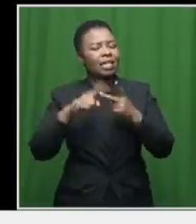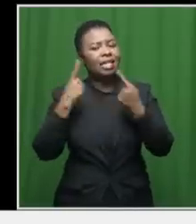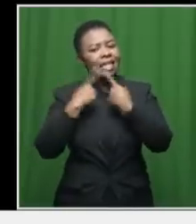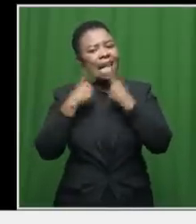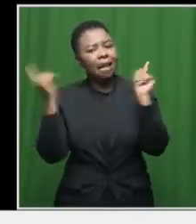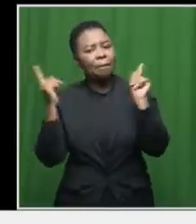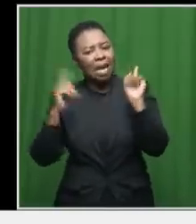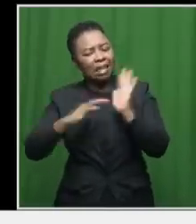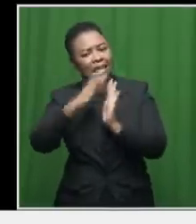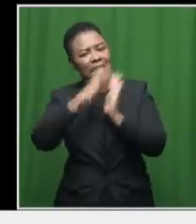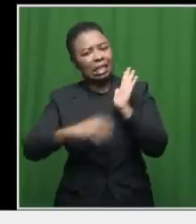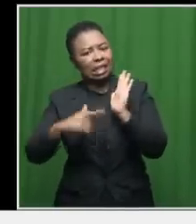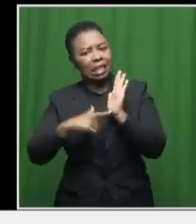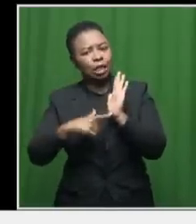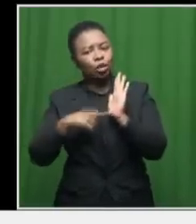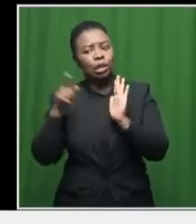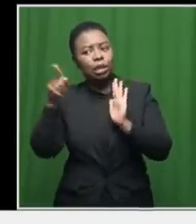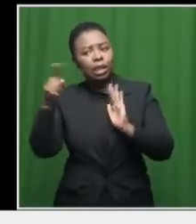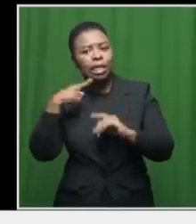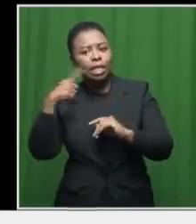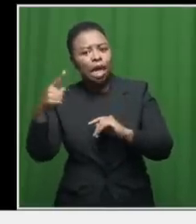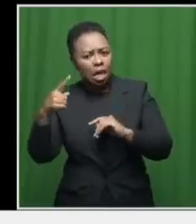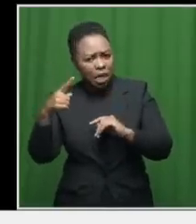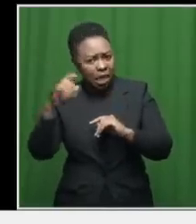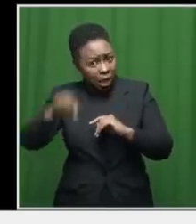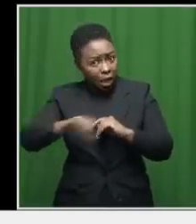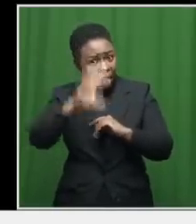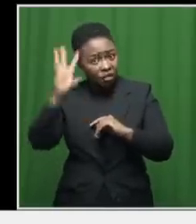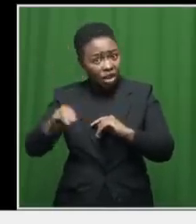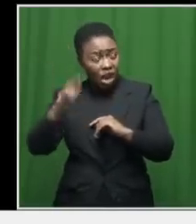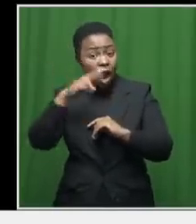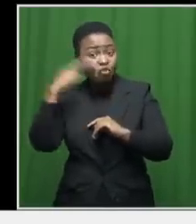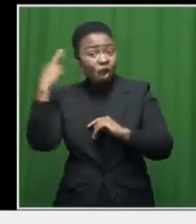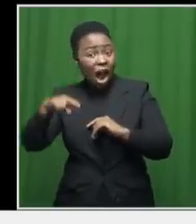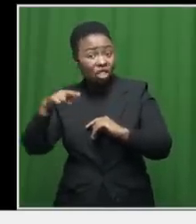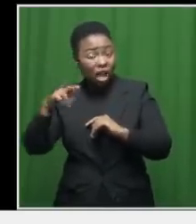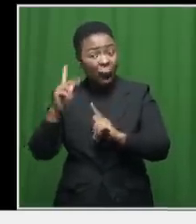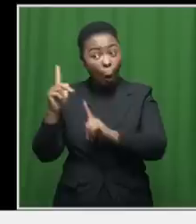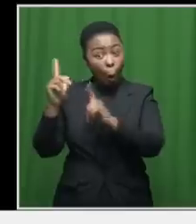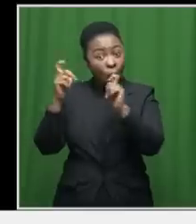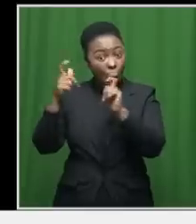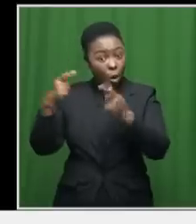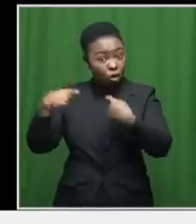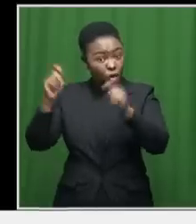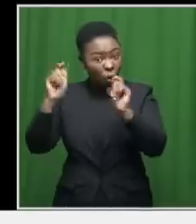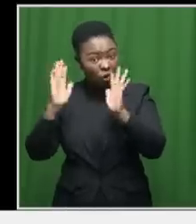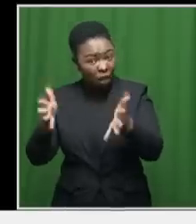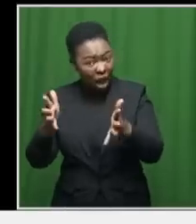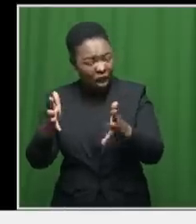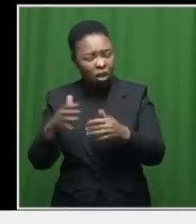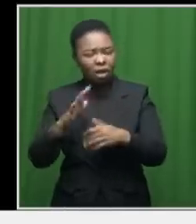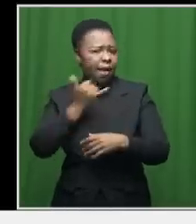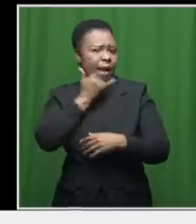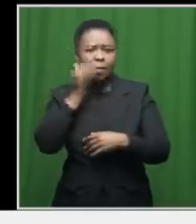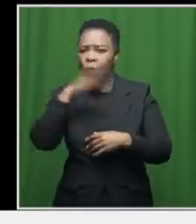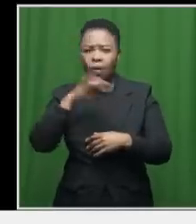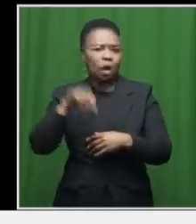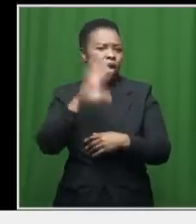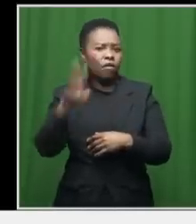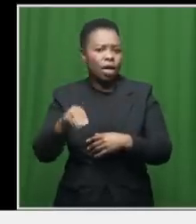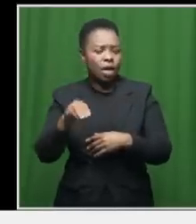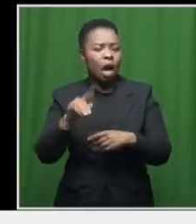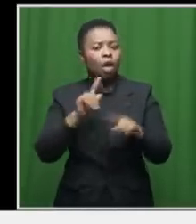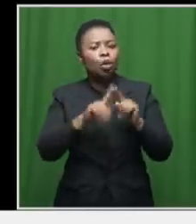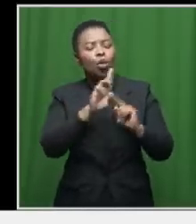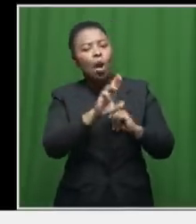alleging that South Africa sold weapons to Russia. The department finds this behaviour by the U